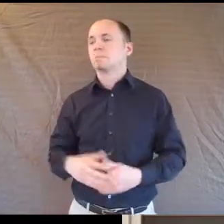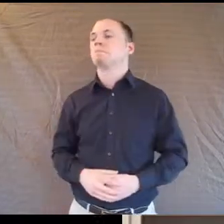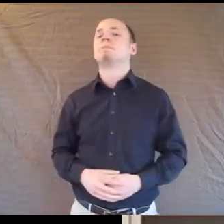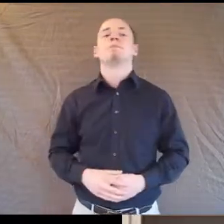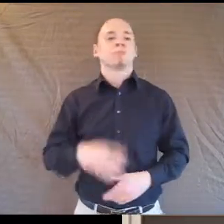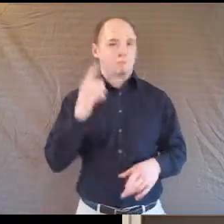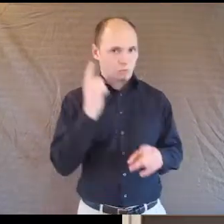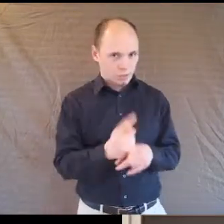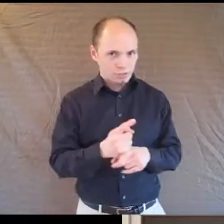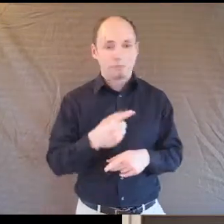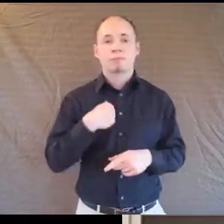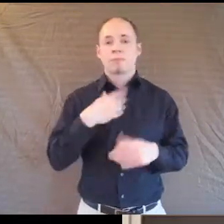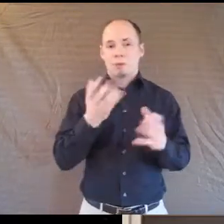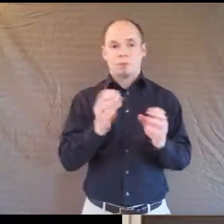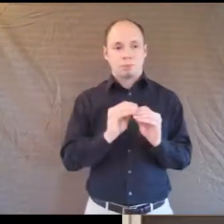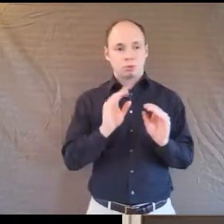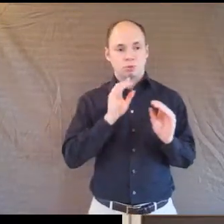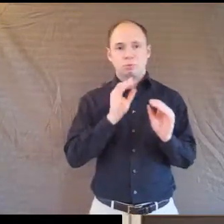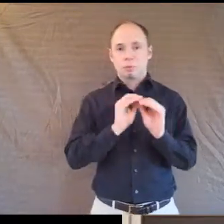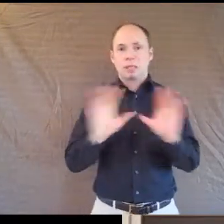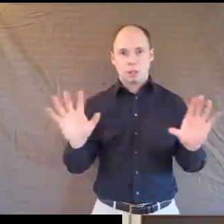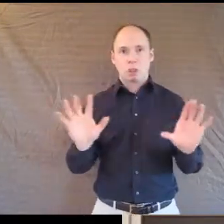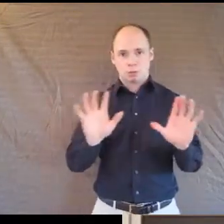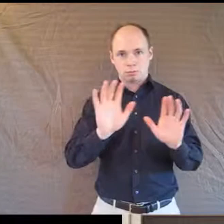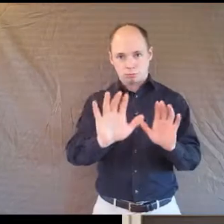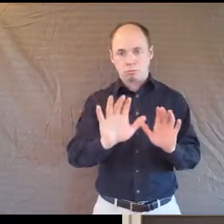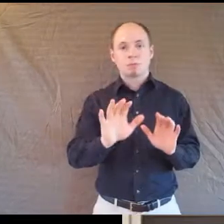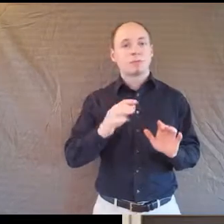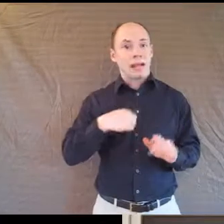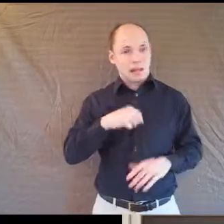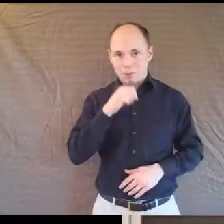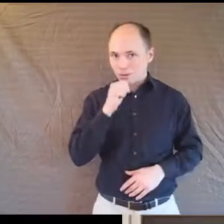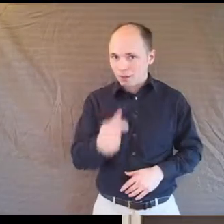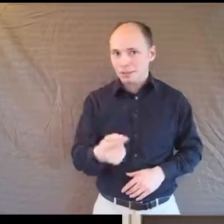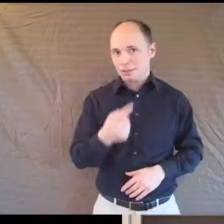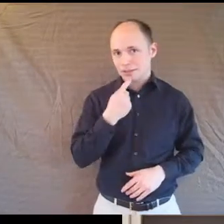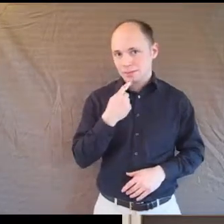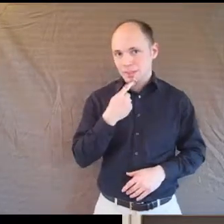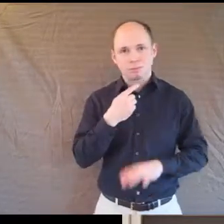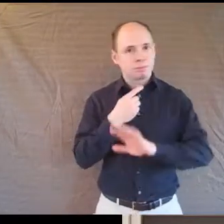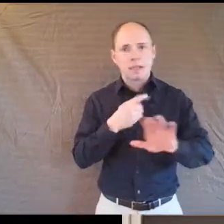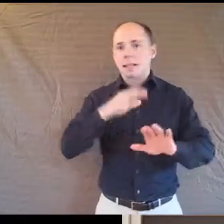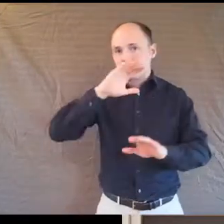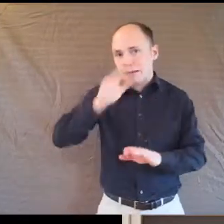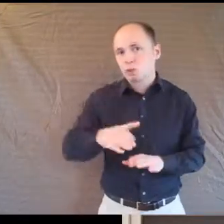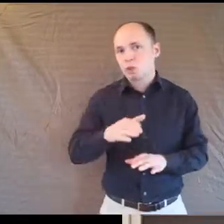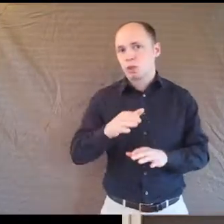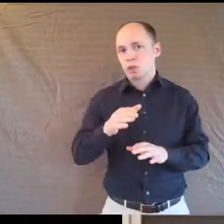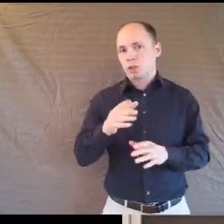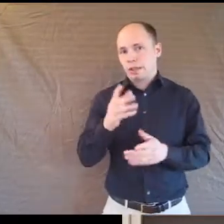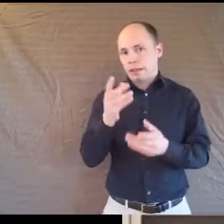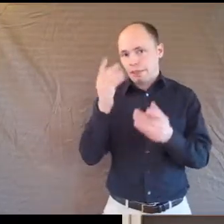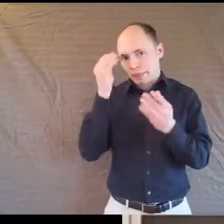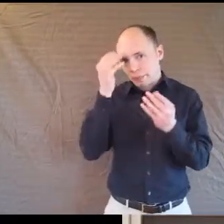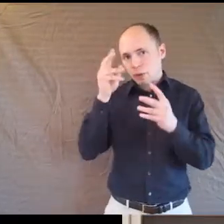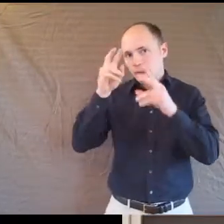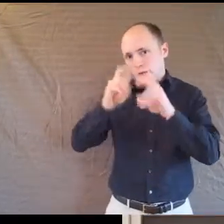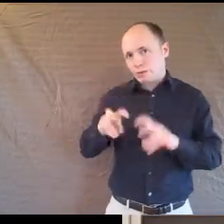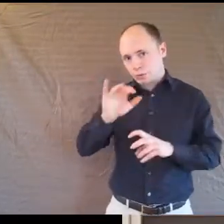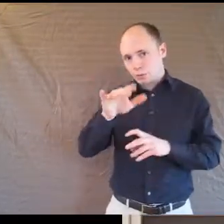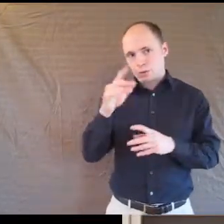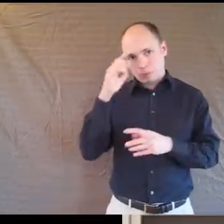both you and the people listening to this interview understand I'm not saying that no one should revisit their trauma memories. What